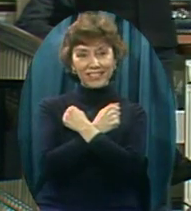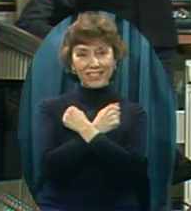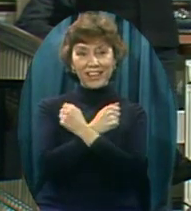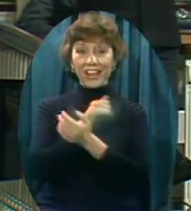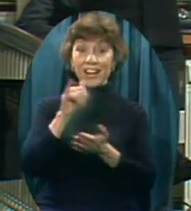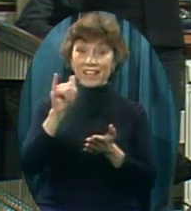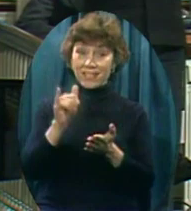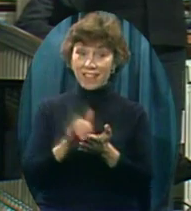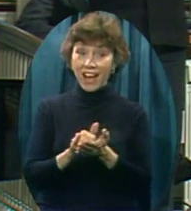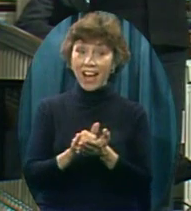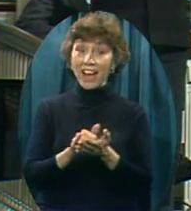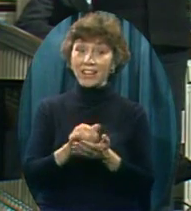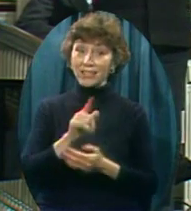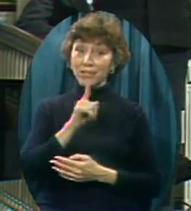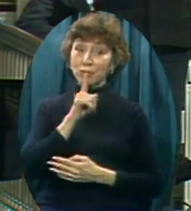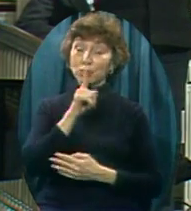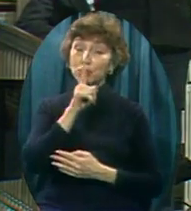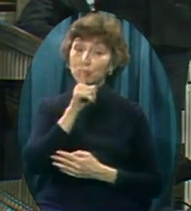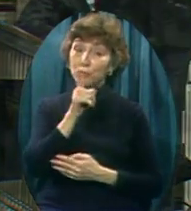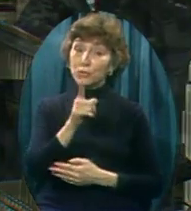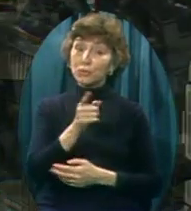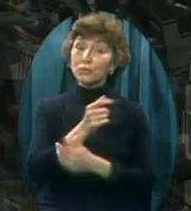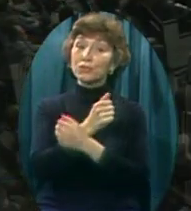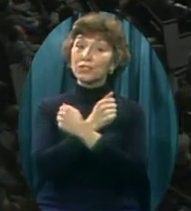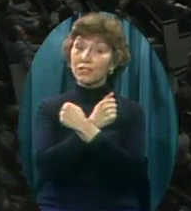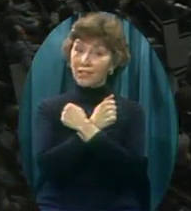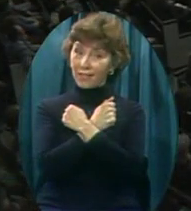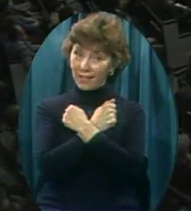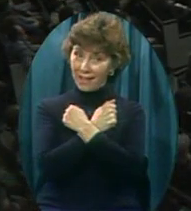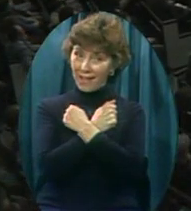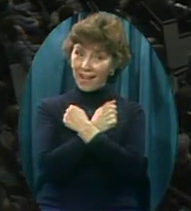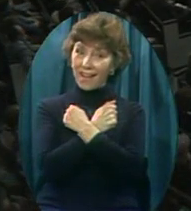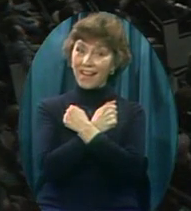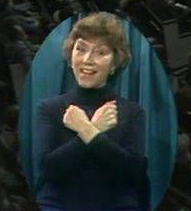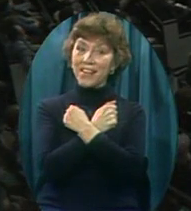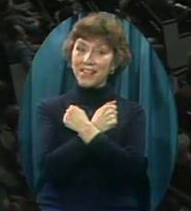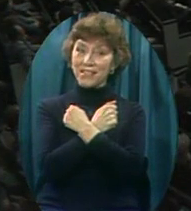had to be love